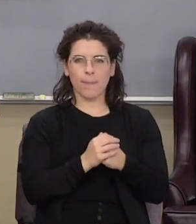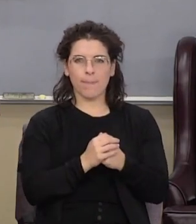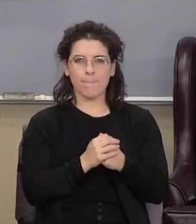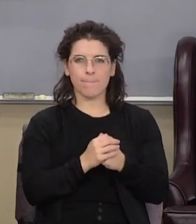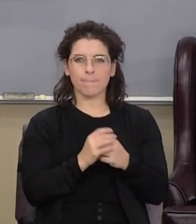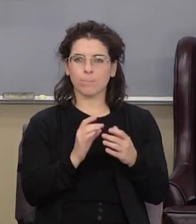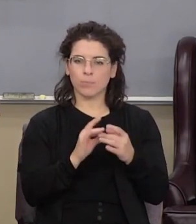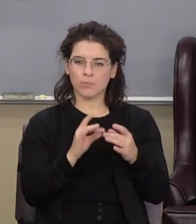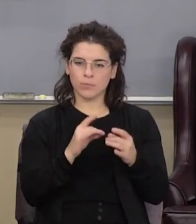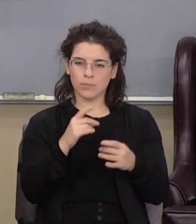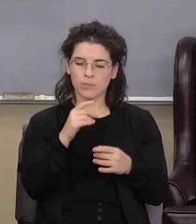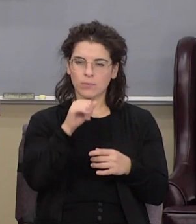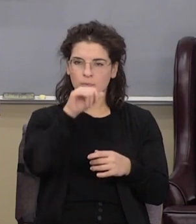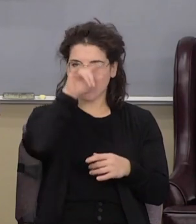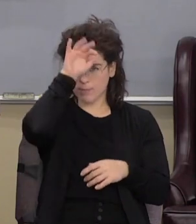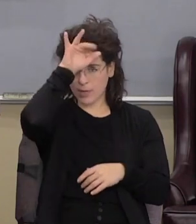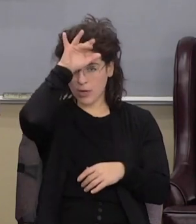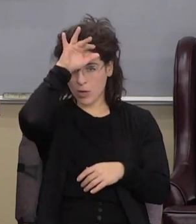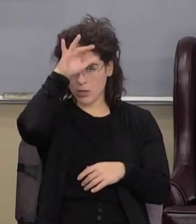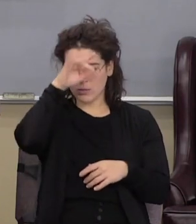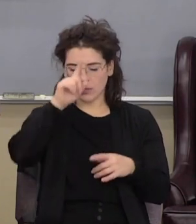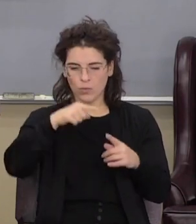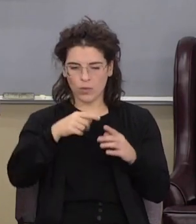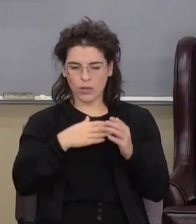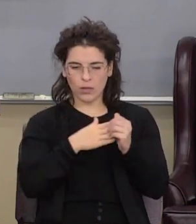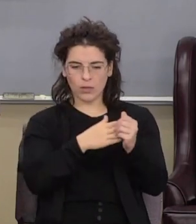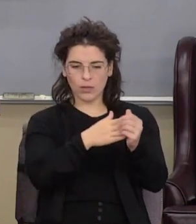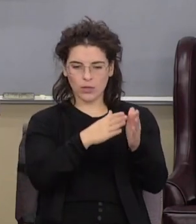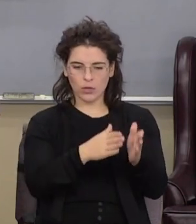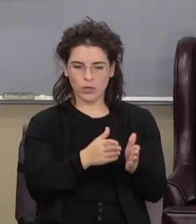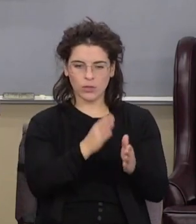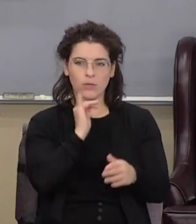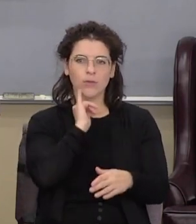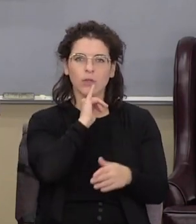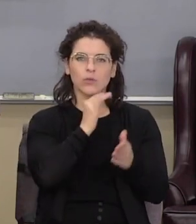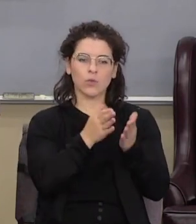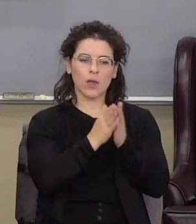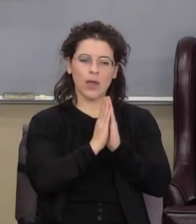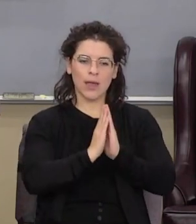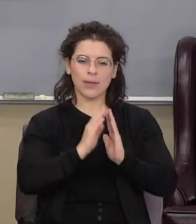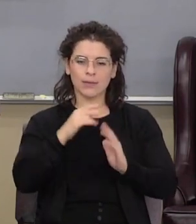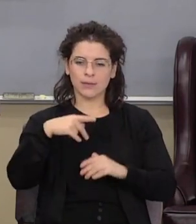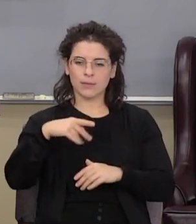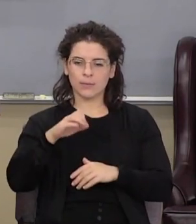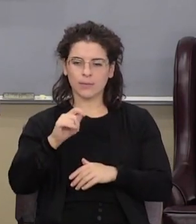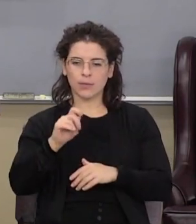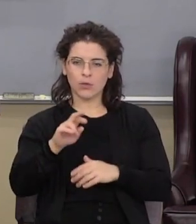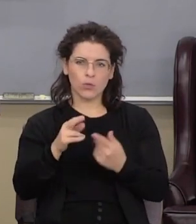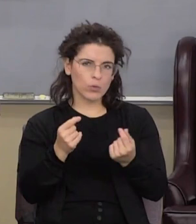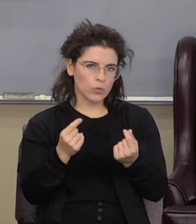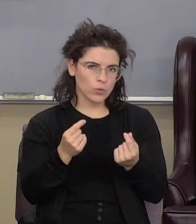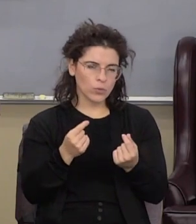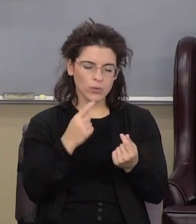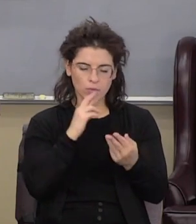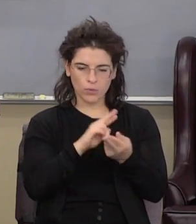by the way at pentecost when the leaders of israel asked peter what to do he said repent you